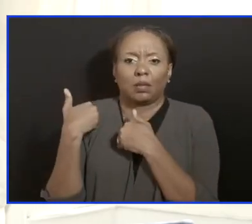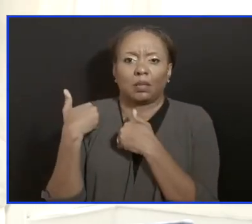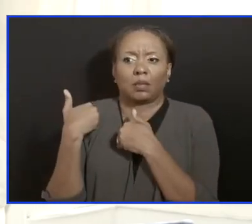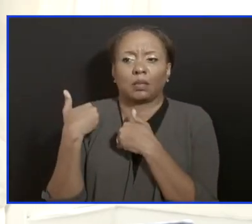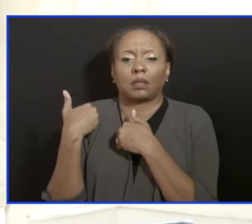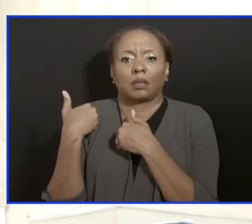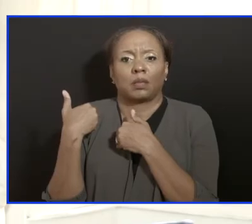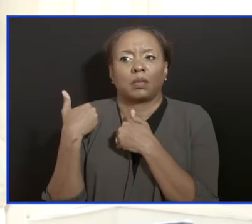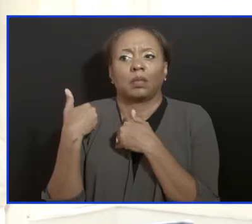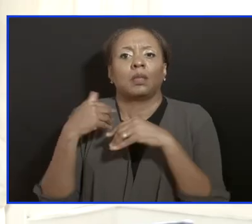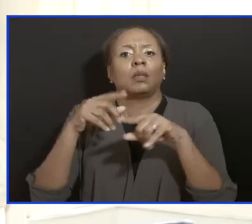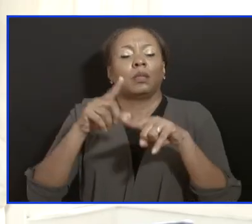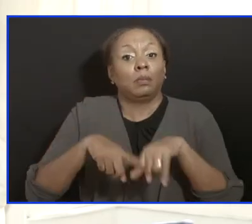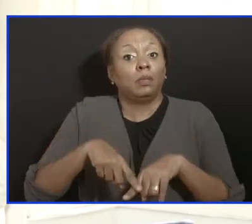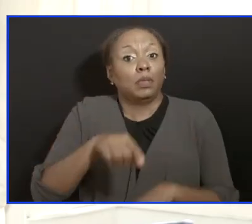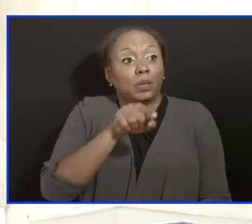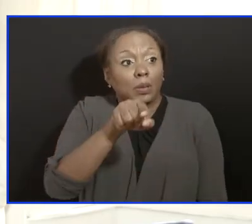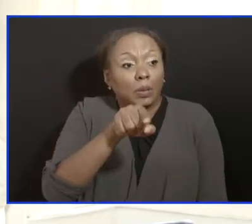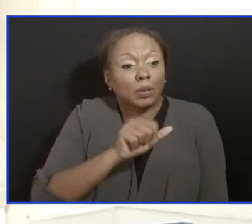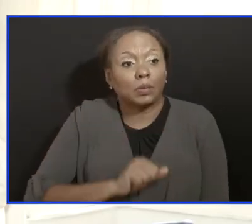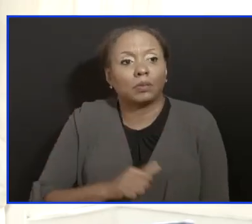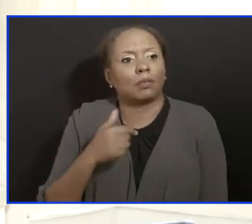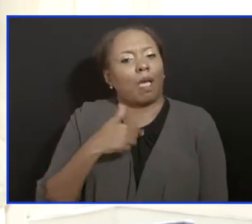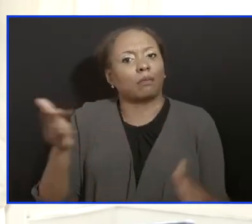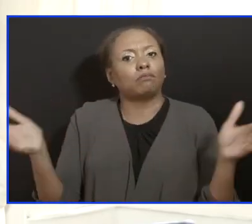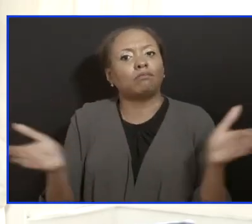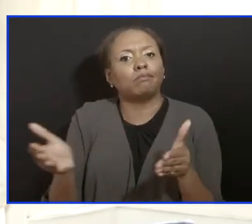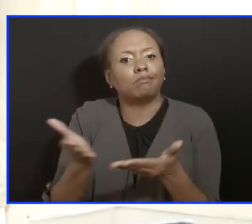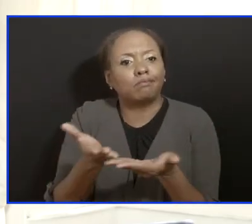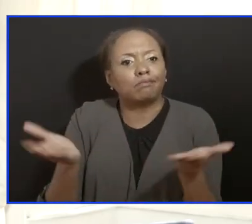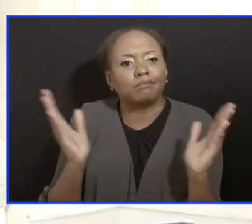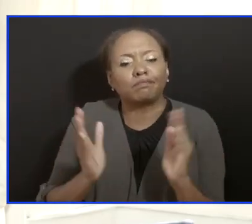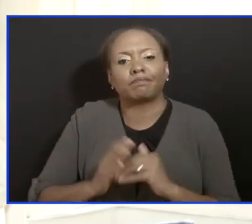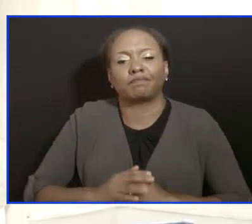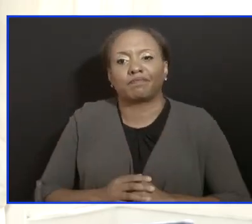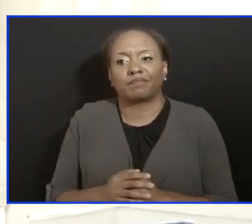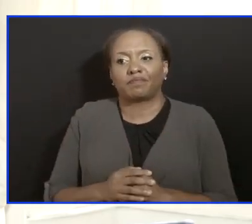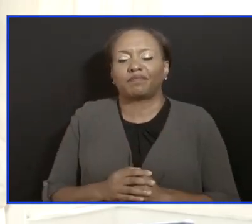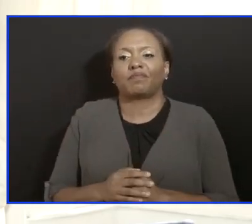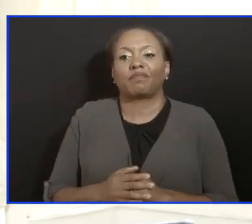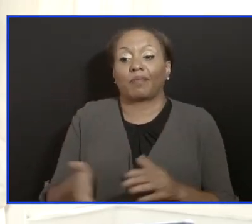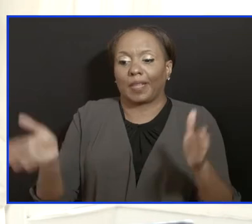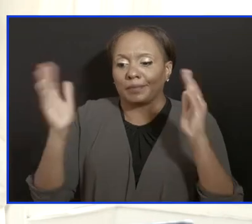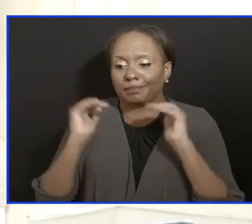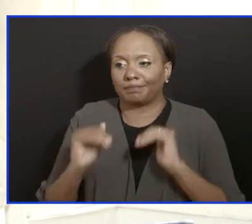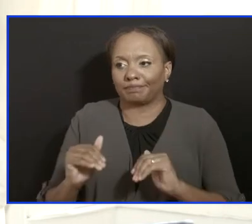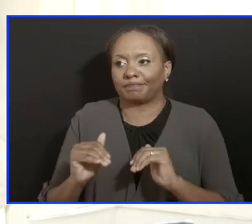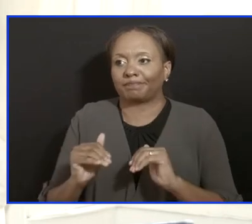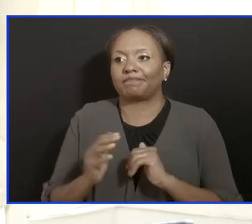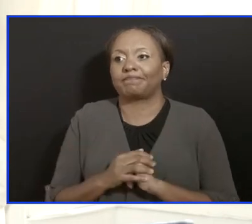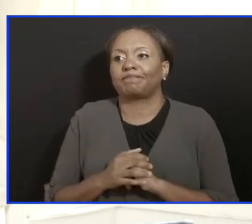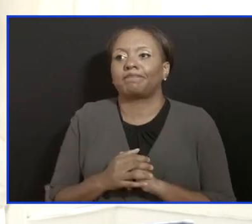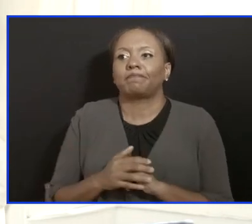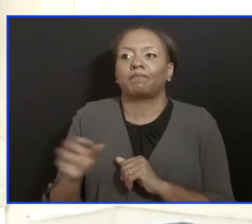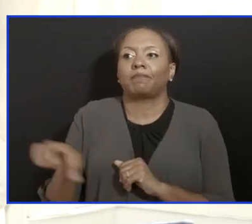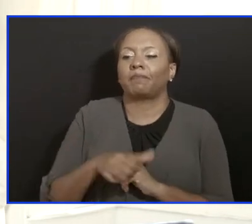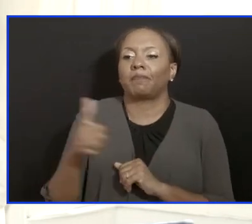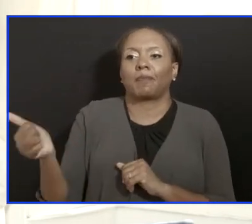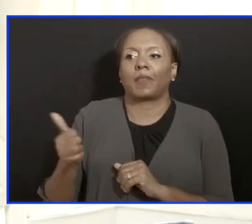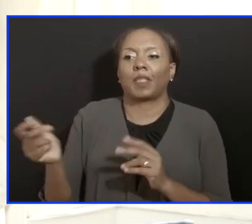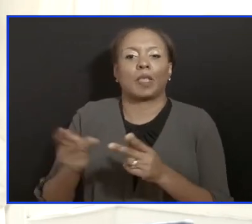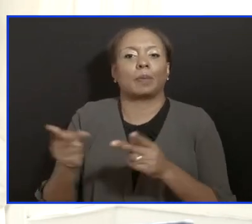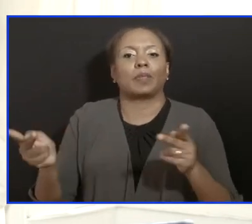depends on what you do as the RV citizen. So I encourage you in that. And with that, I will move on to the other facilities across this country.